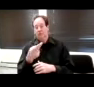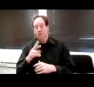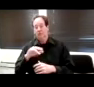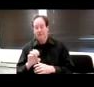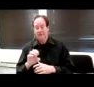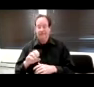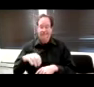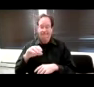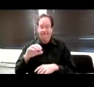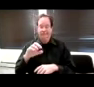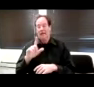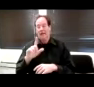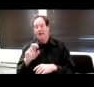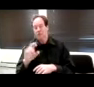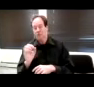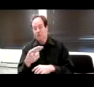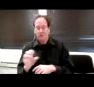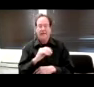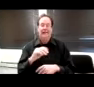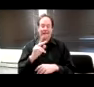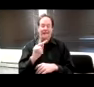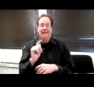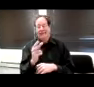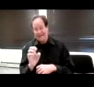and Kate Quinn, Assistive Technology Specialist.